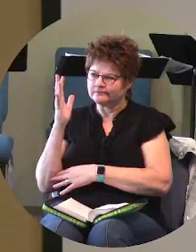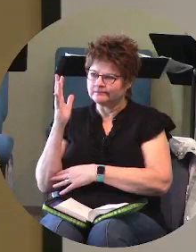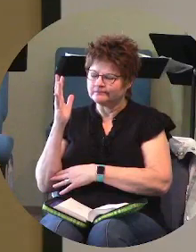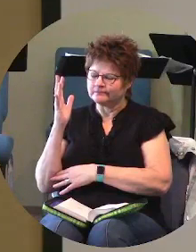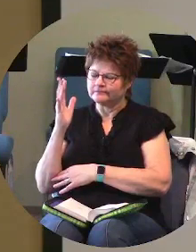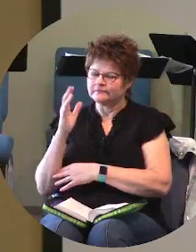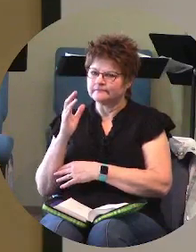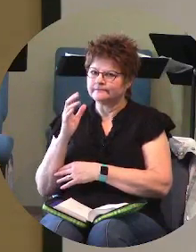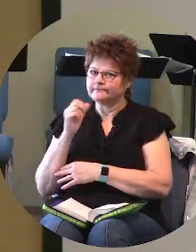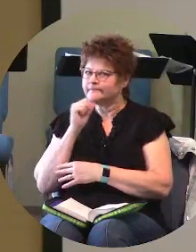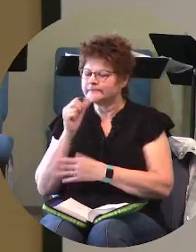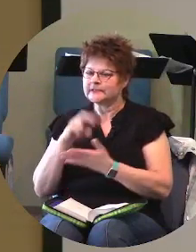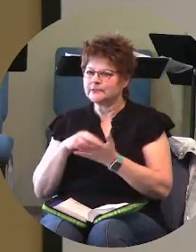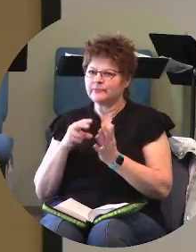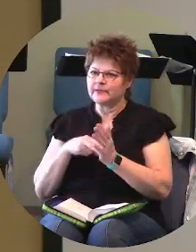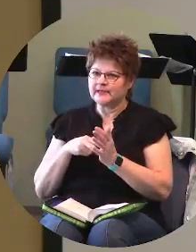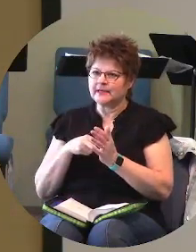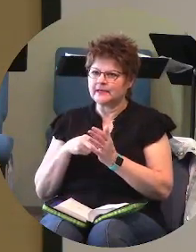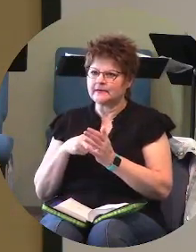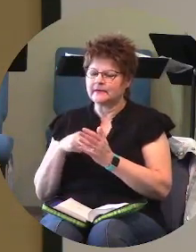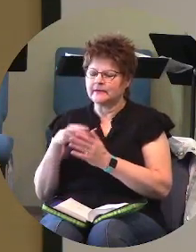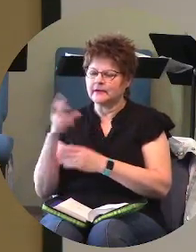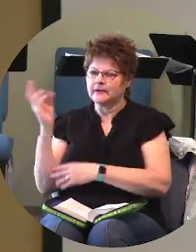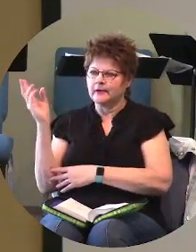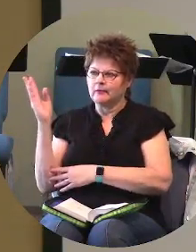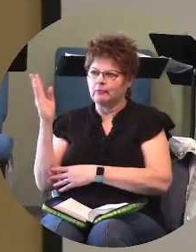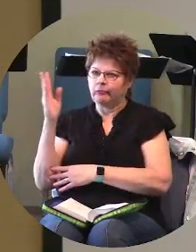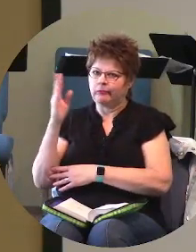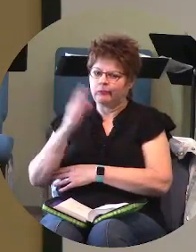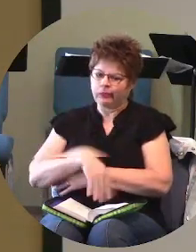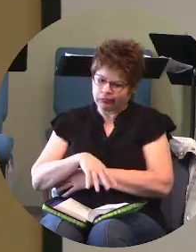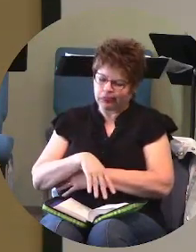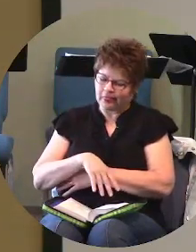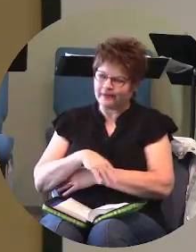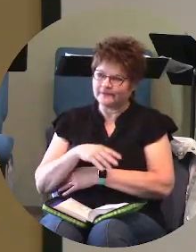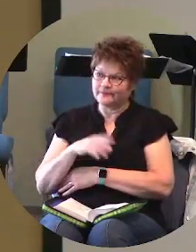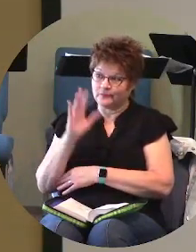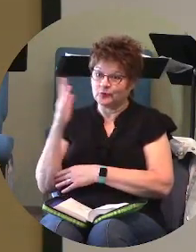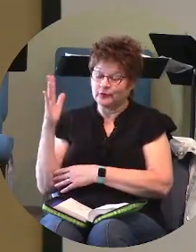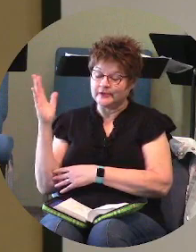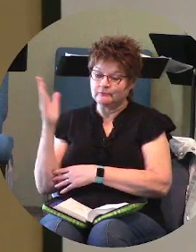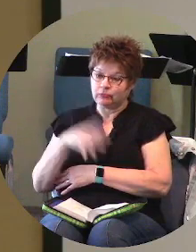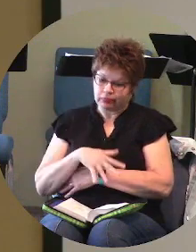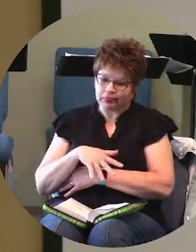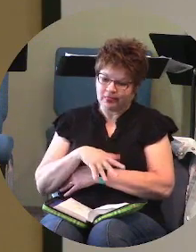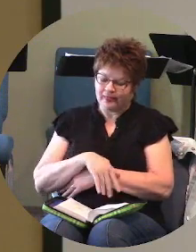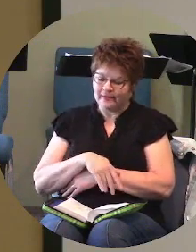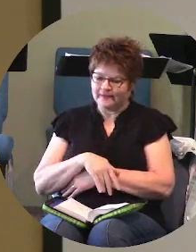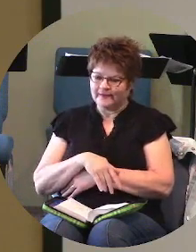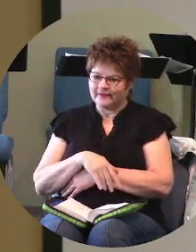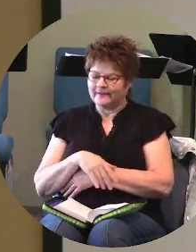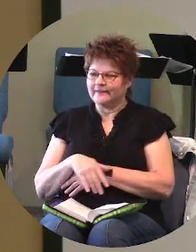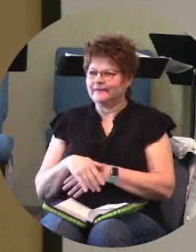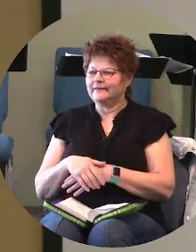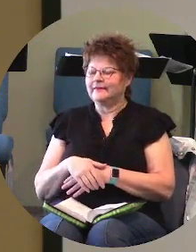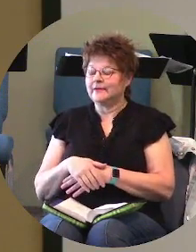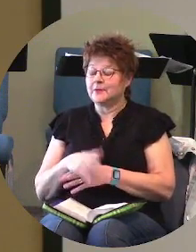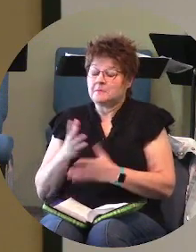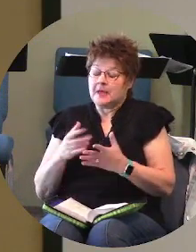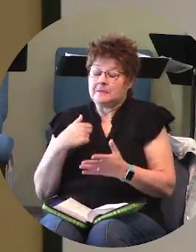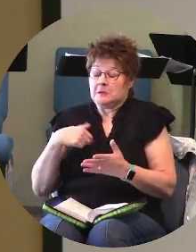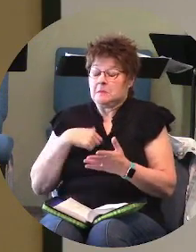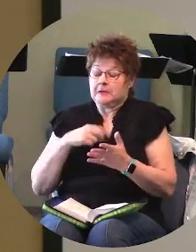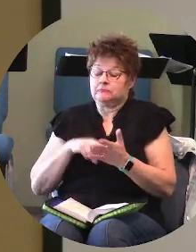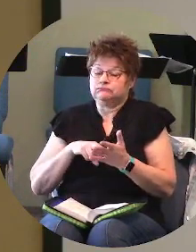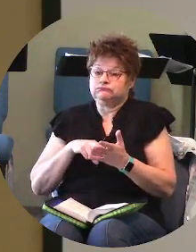it doesn't mean you're you're not going to fall trees fall trees get blown away we might fall down